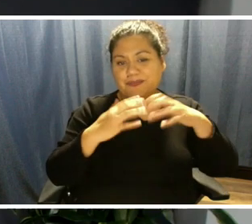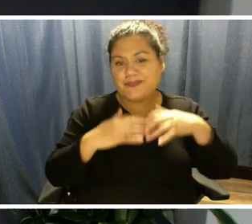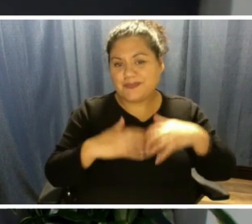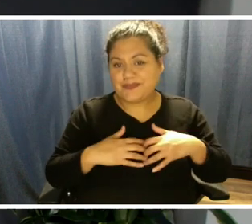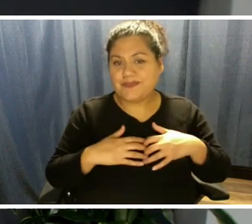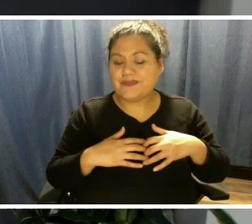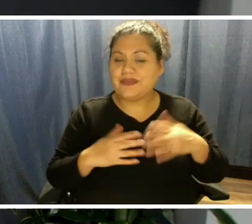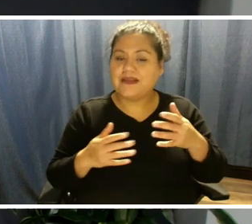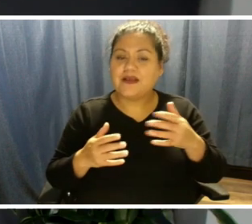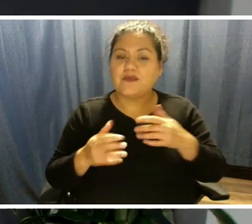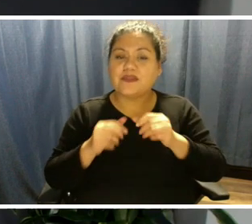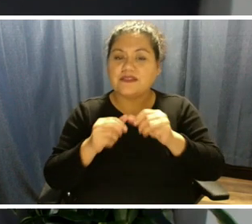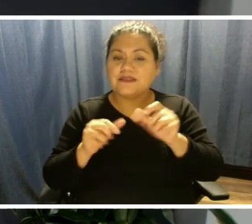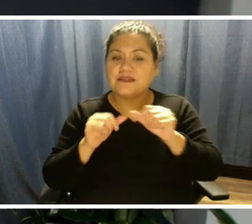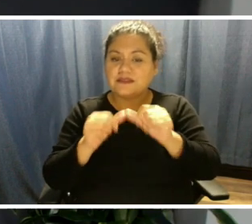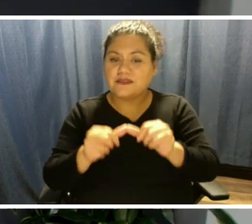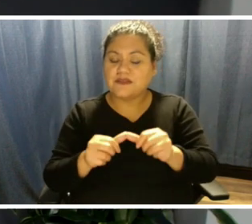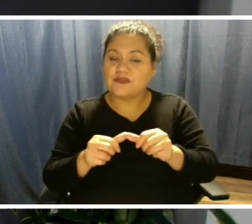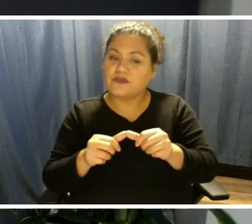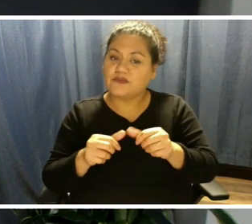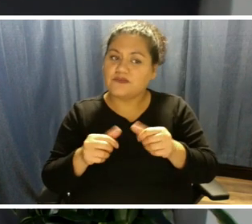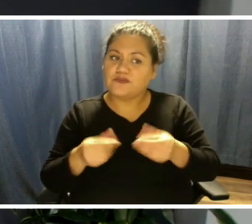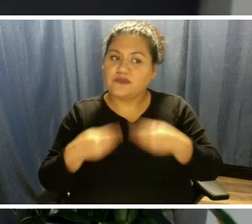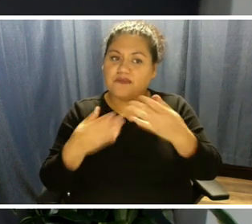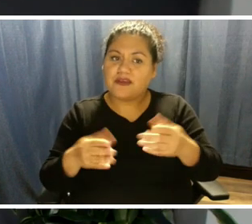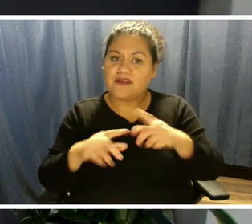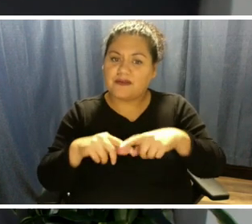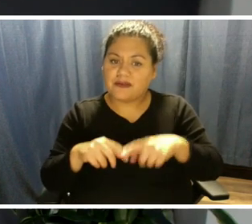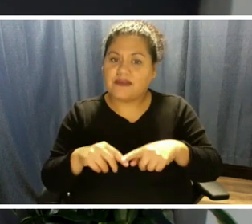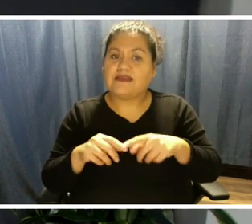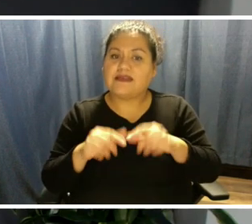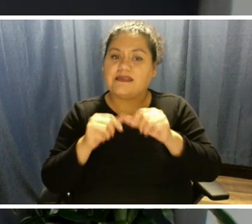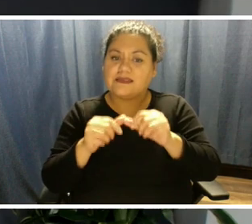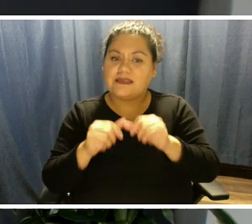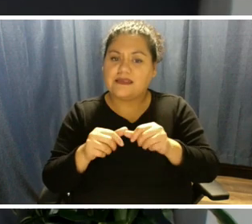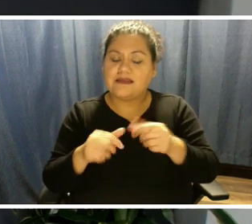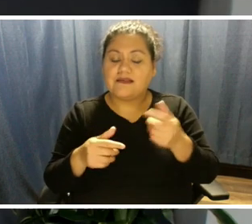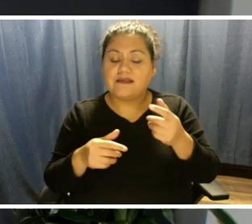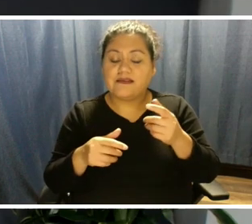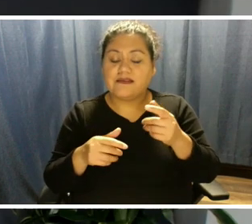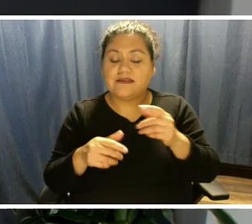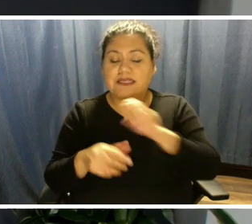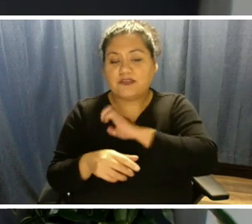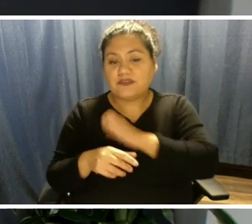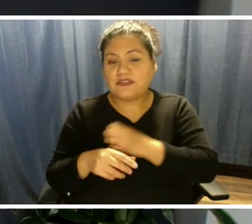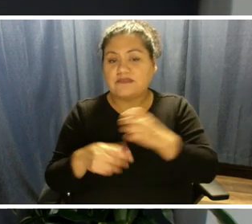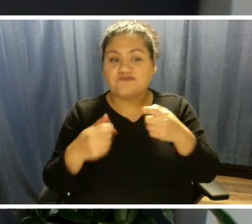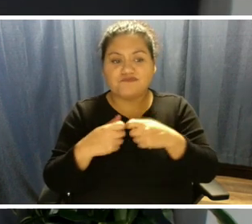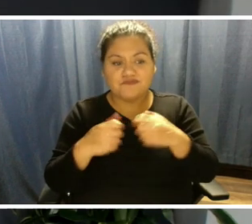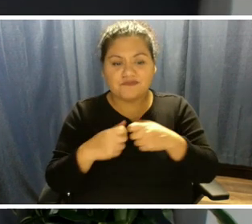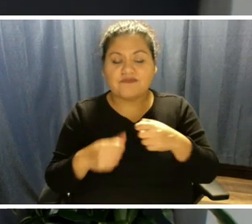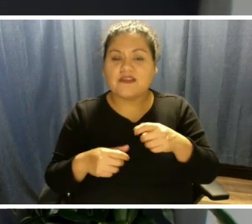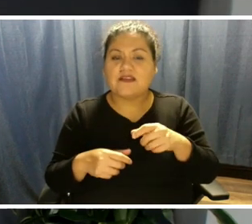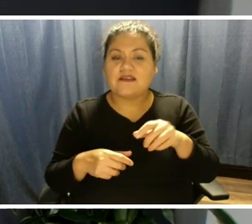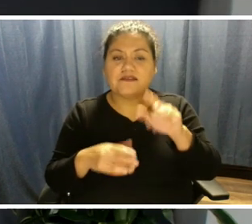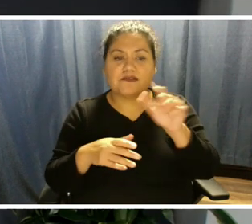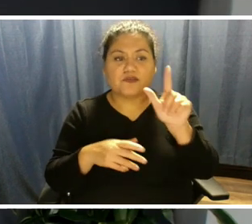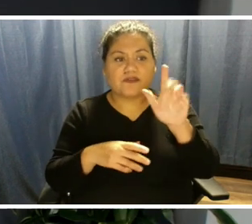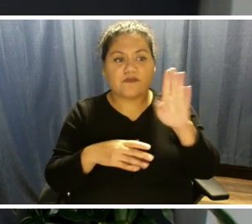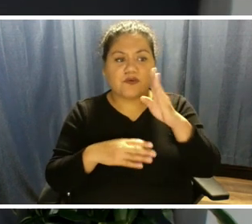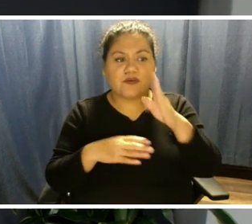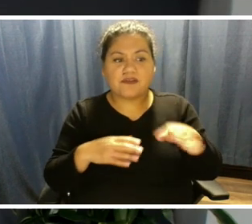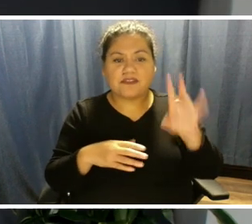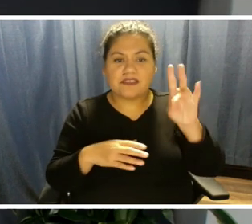supply reliable, resilient, affordable, and sustainable energy for our customers 24-7, 365 days a year.